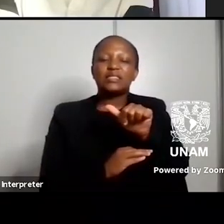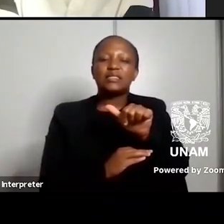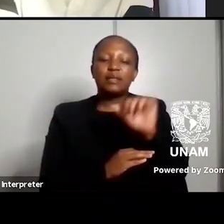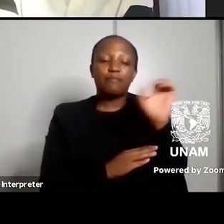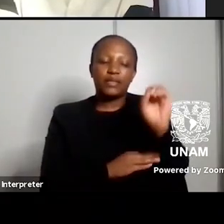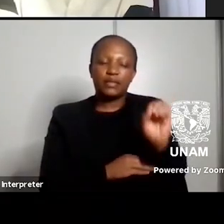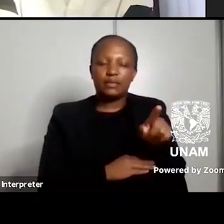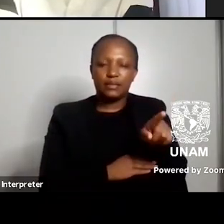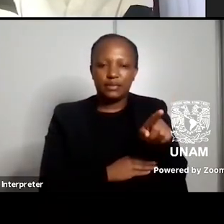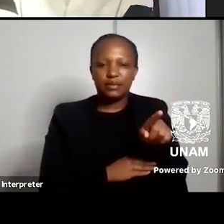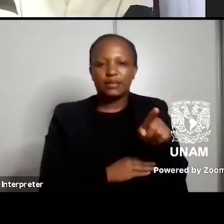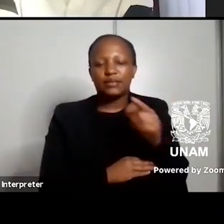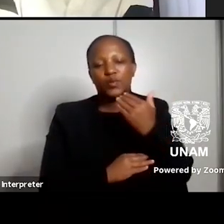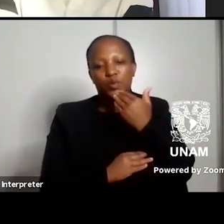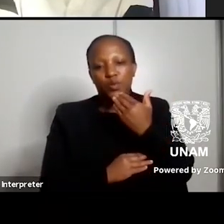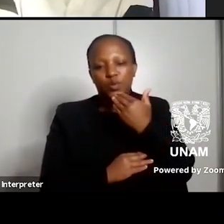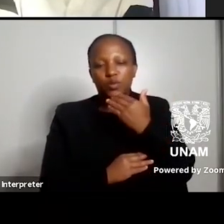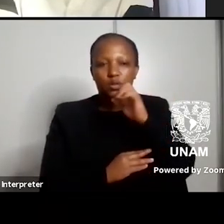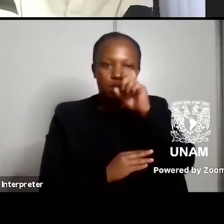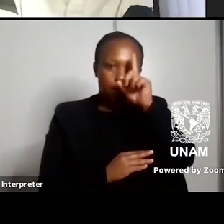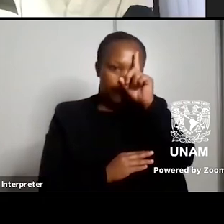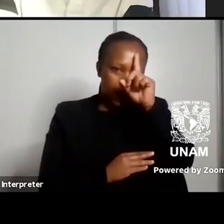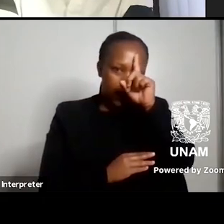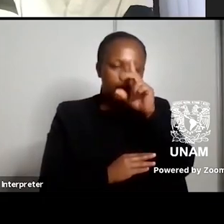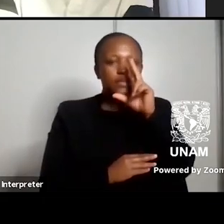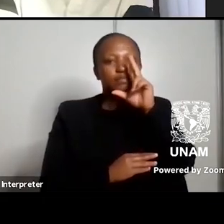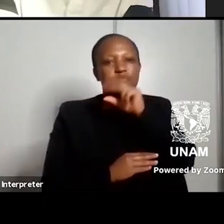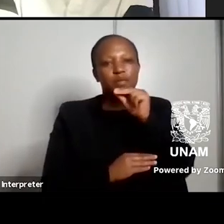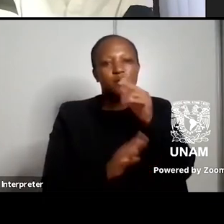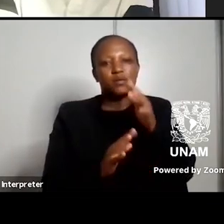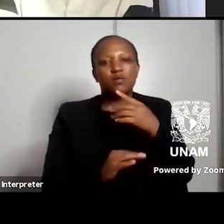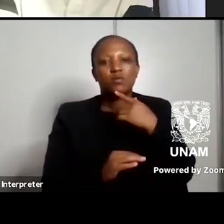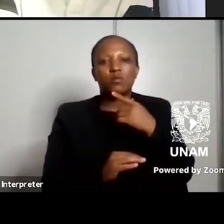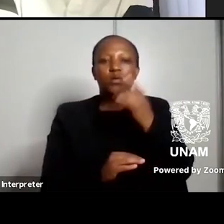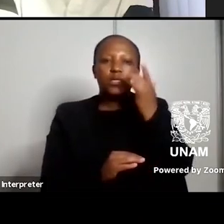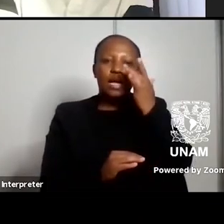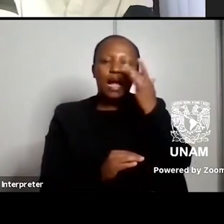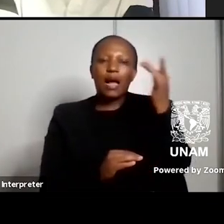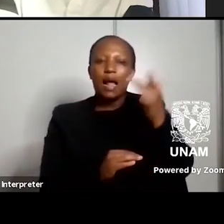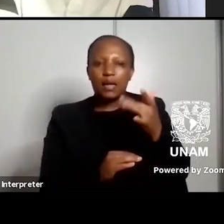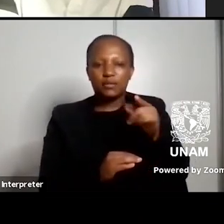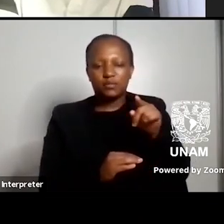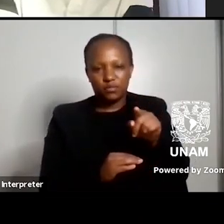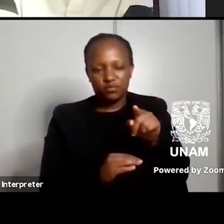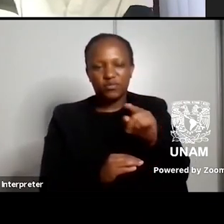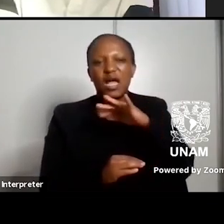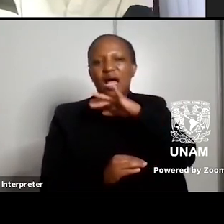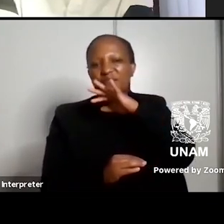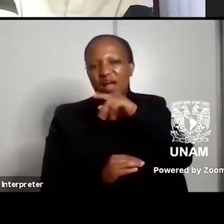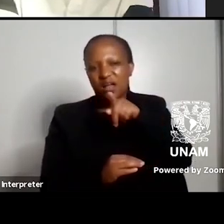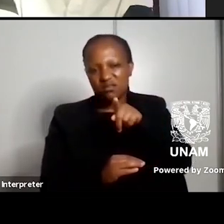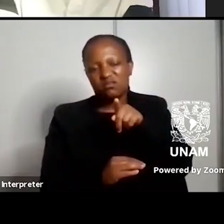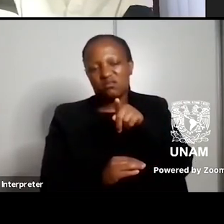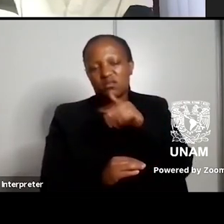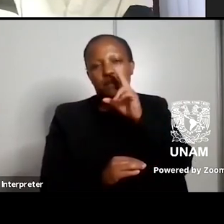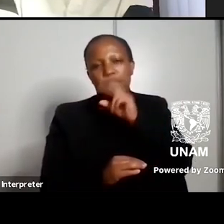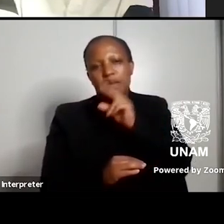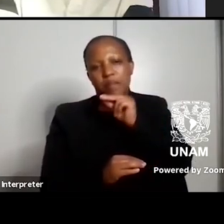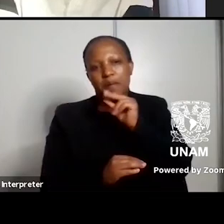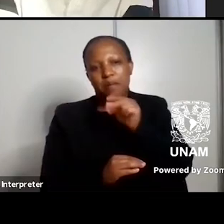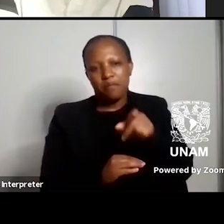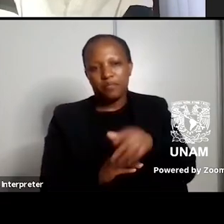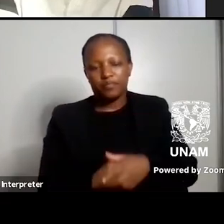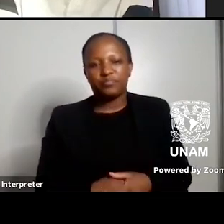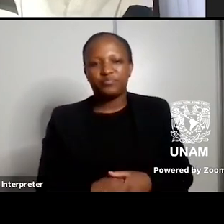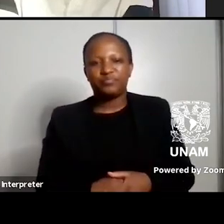are black speakers or what we call in south africa colored speakers of afrikaans um english